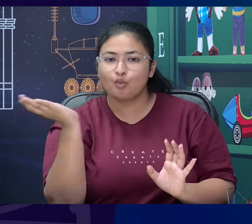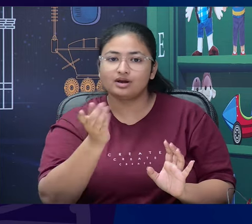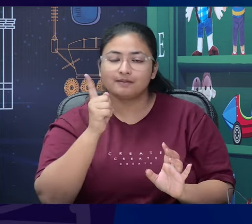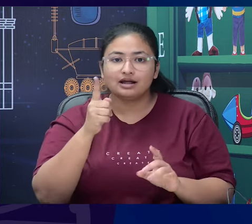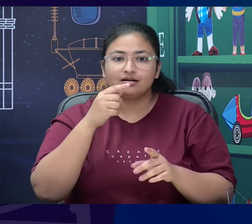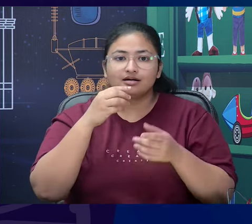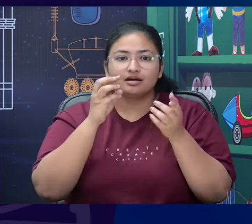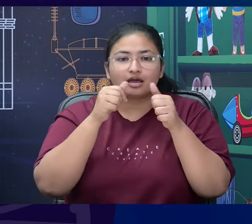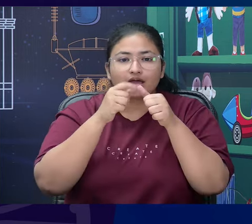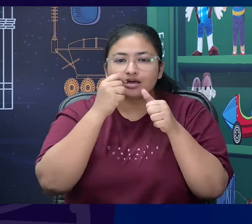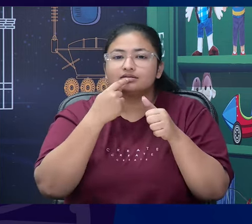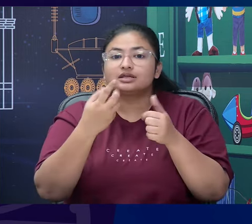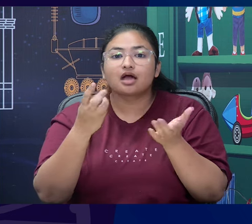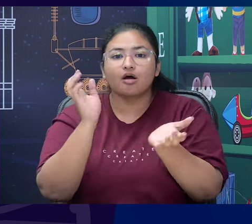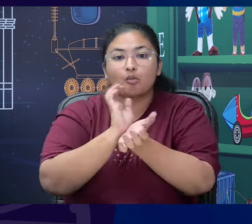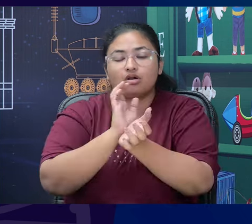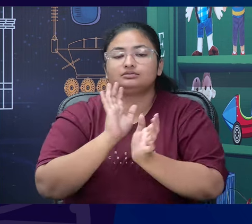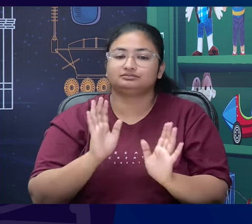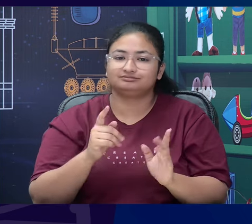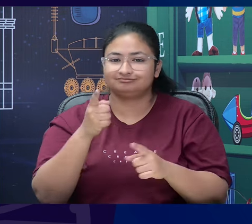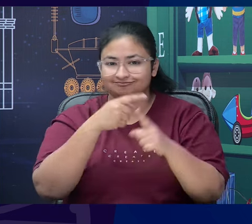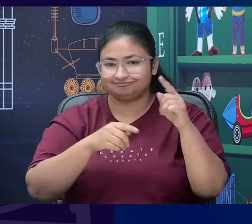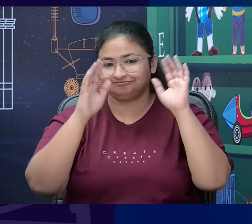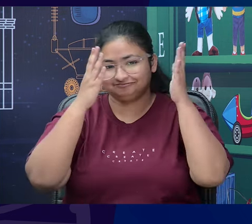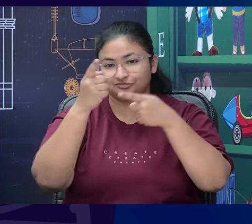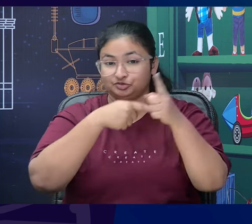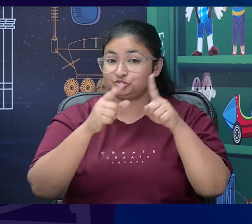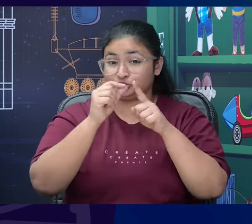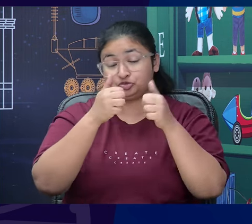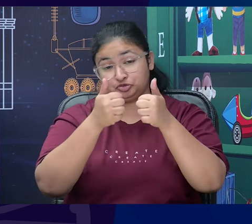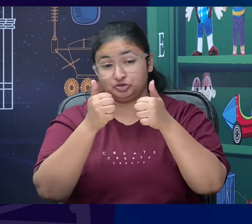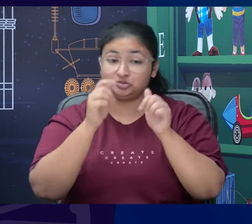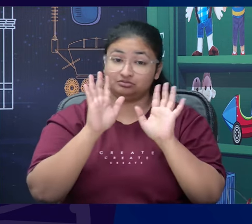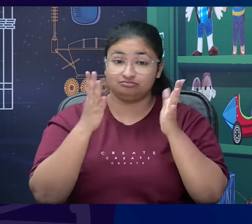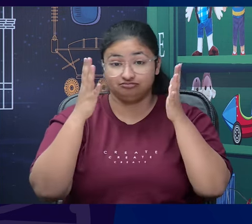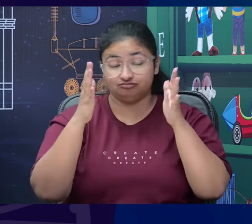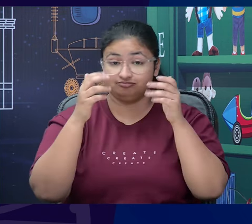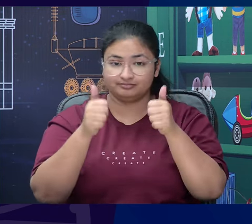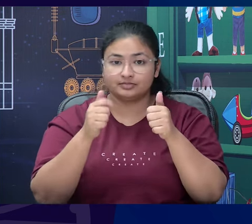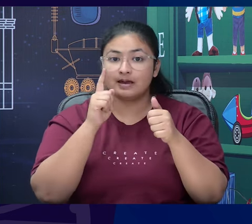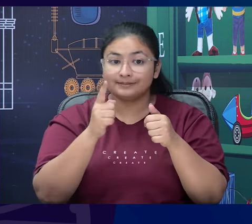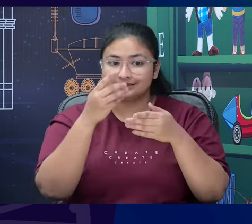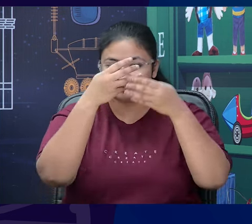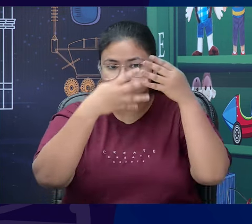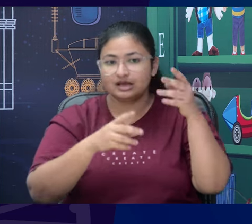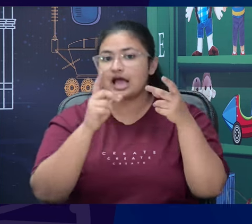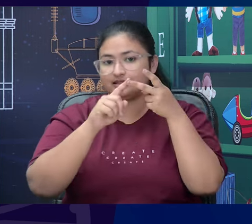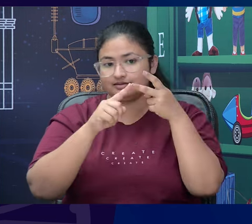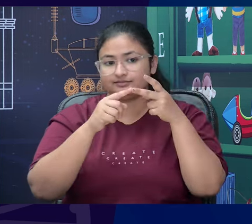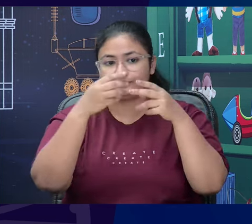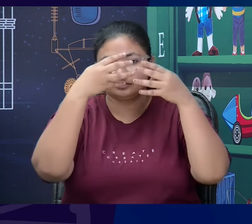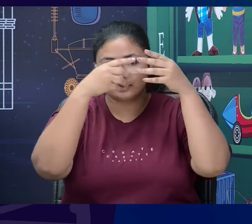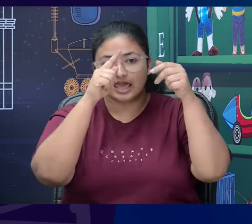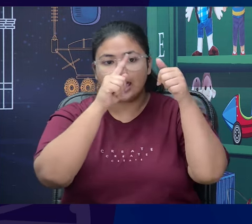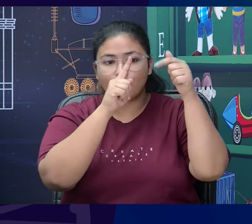very well the quiz was really interesting but let us see if you are able to put the story in order. So, I